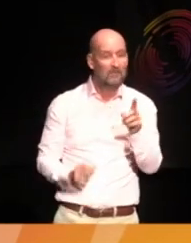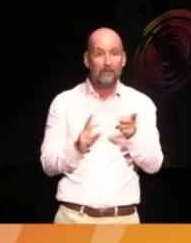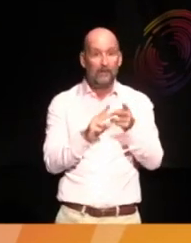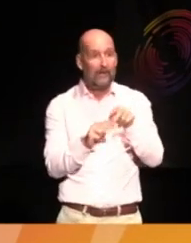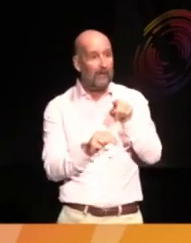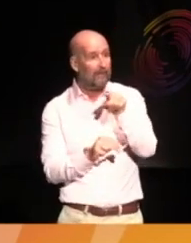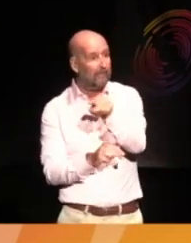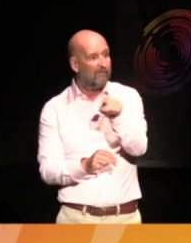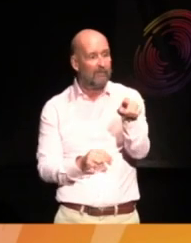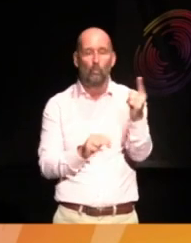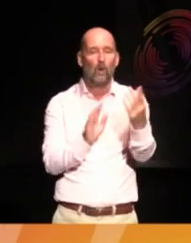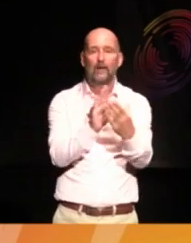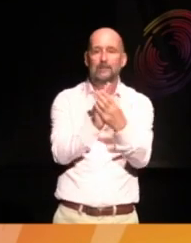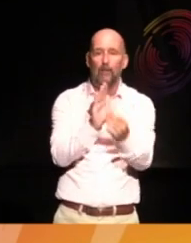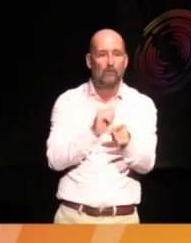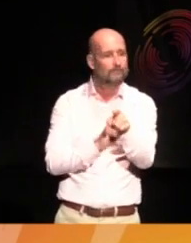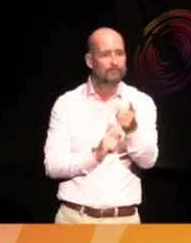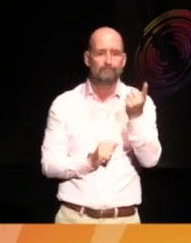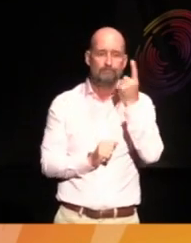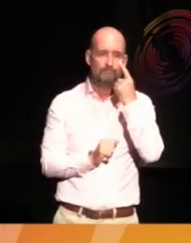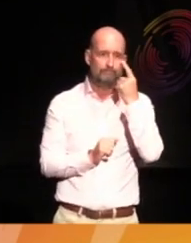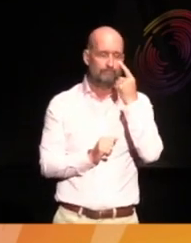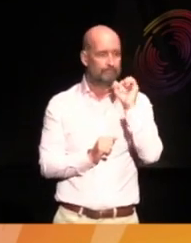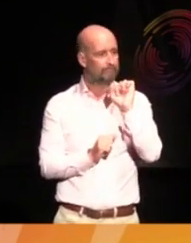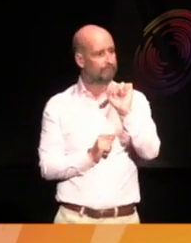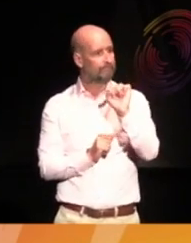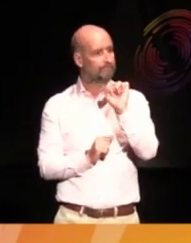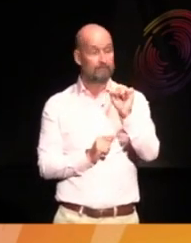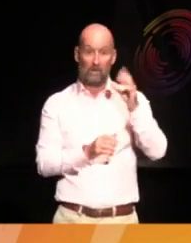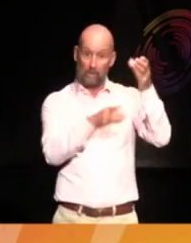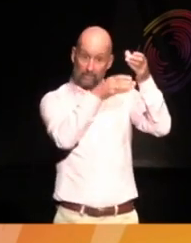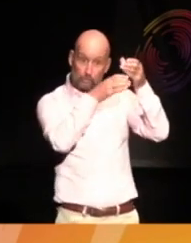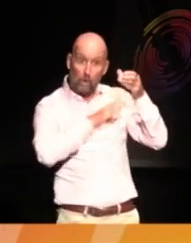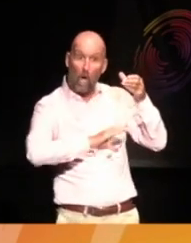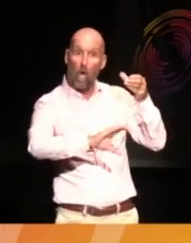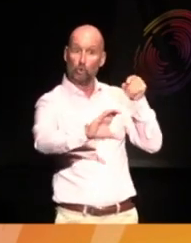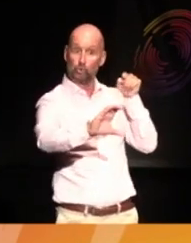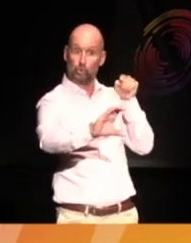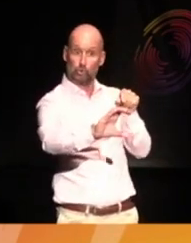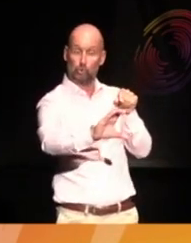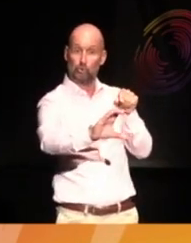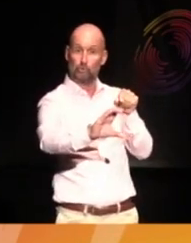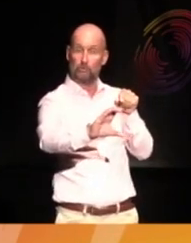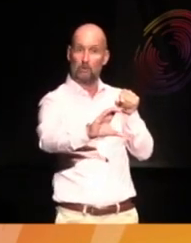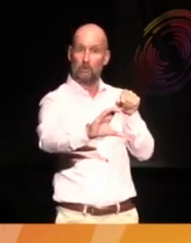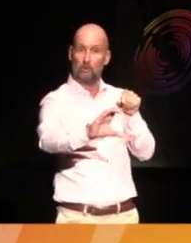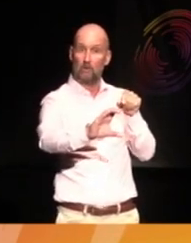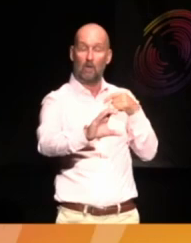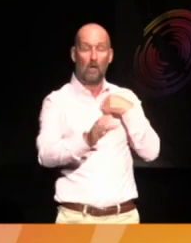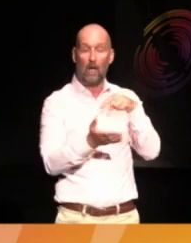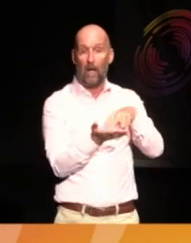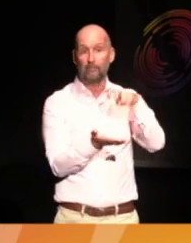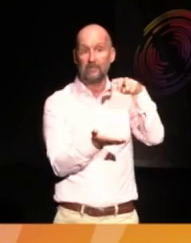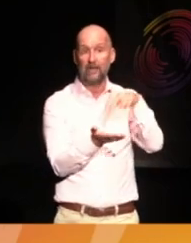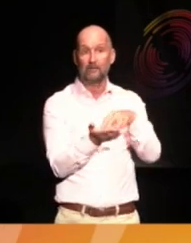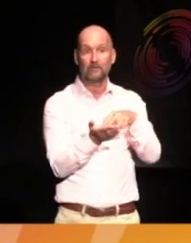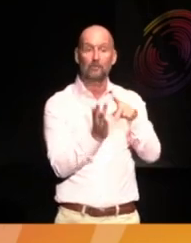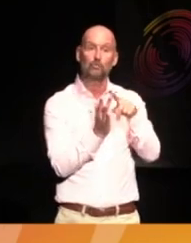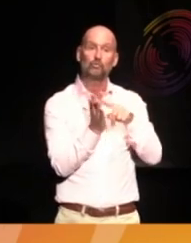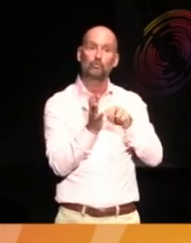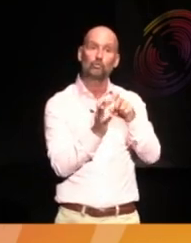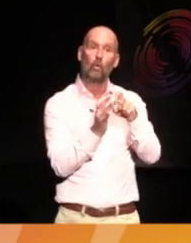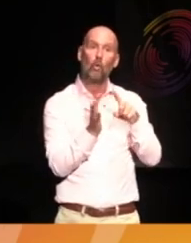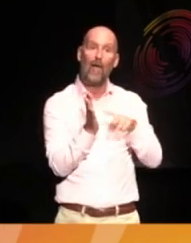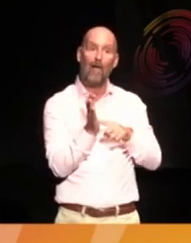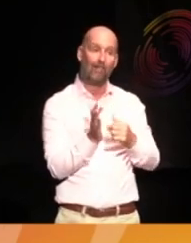look, for example, at the tusk, actually, I'm really delighted that Joelle is here, for example,